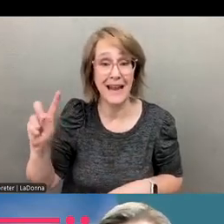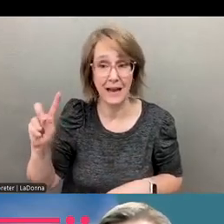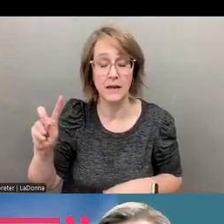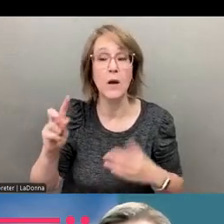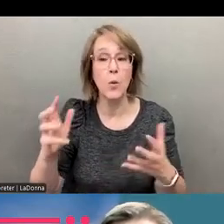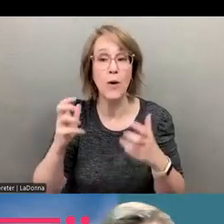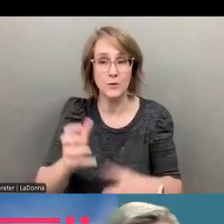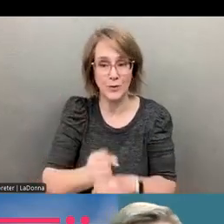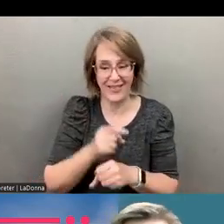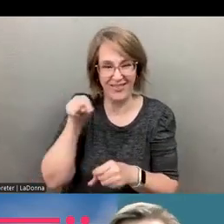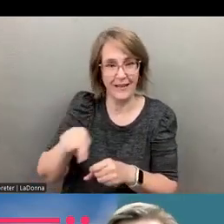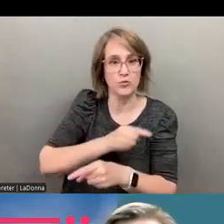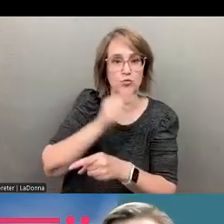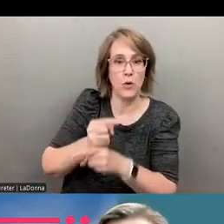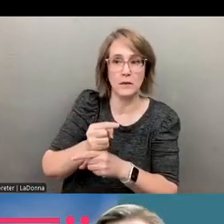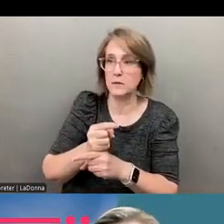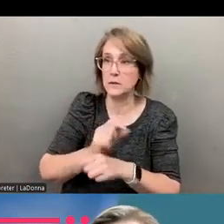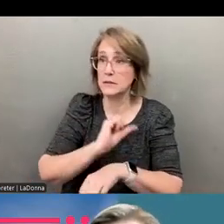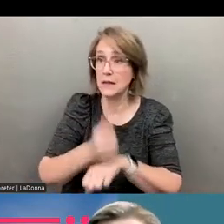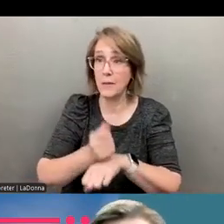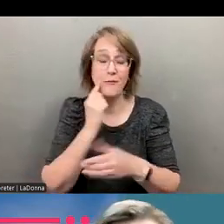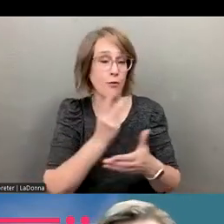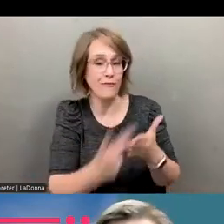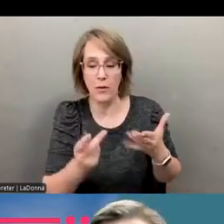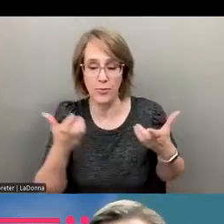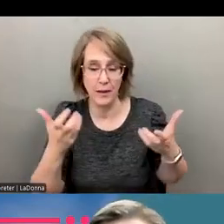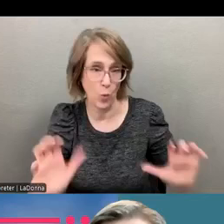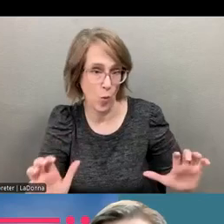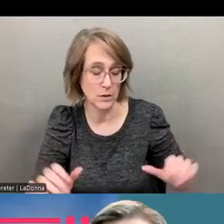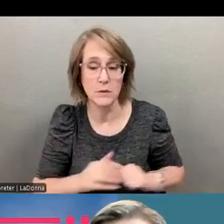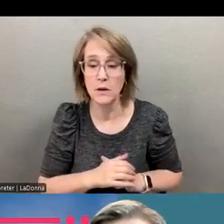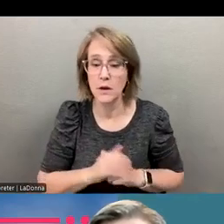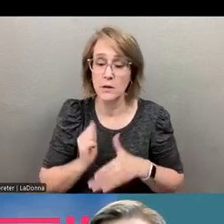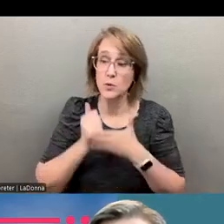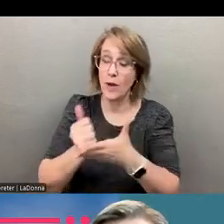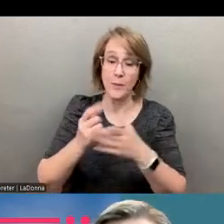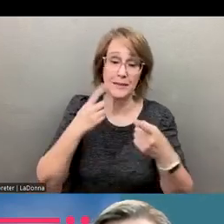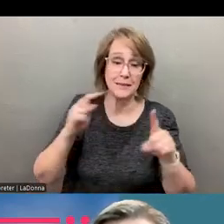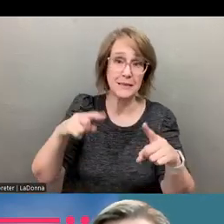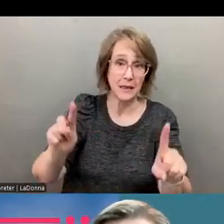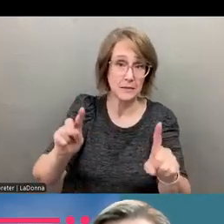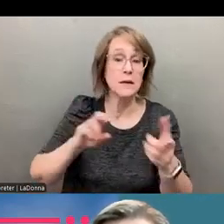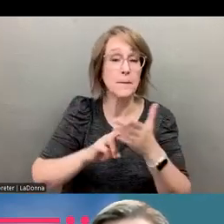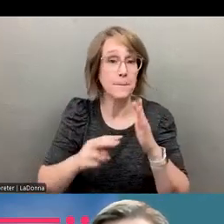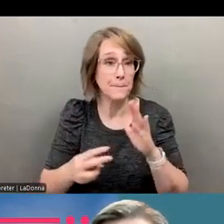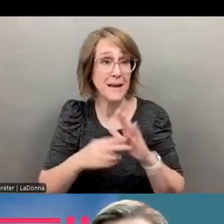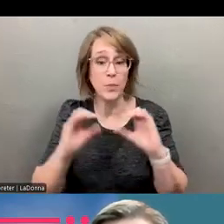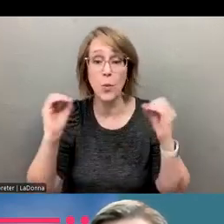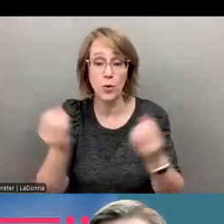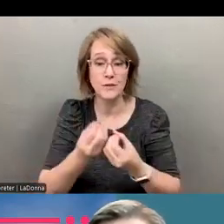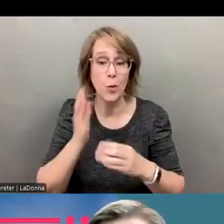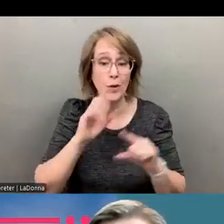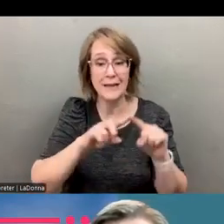is going to fail to help really succeed. Um, you know, organizations lean on those individuals that have the